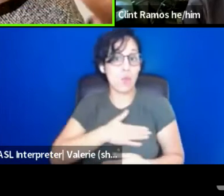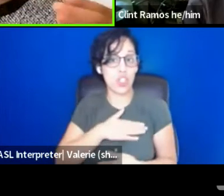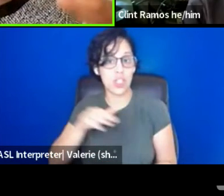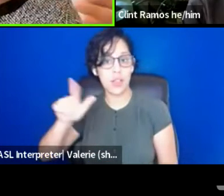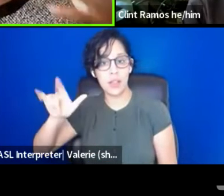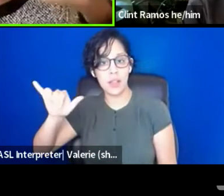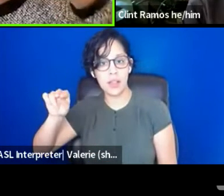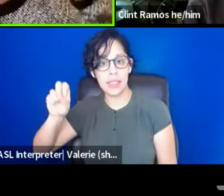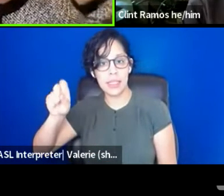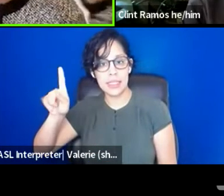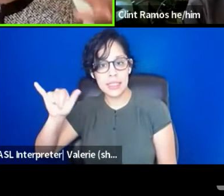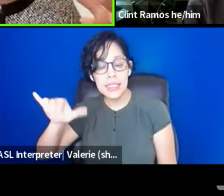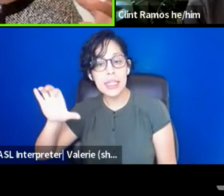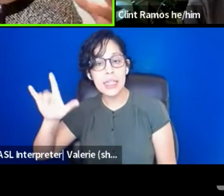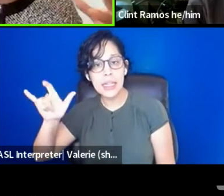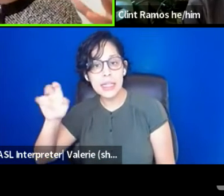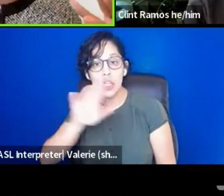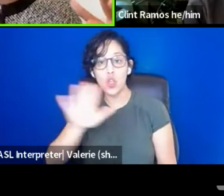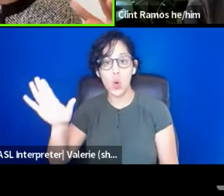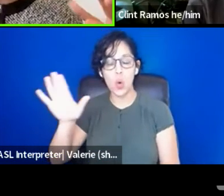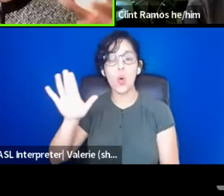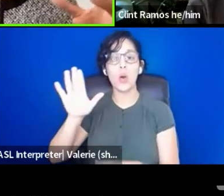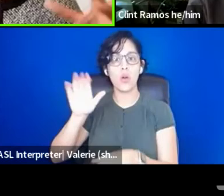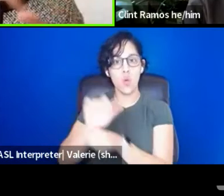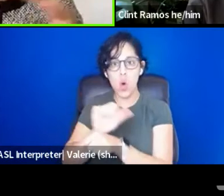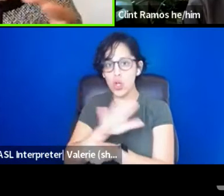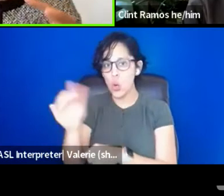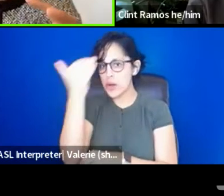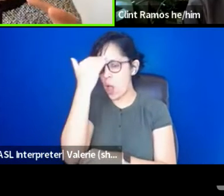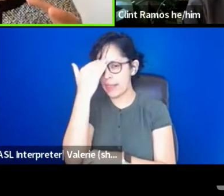and Clint and the work that you do with the knowledge that you have.